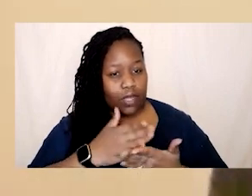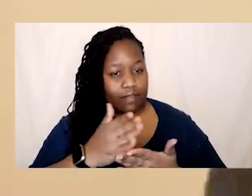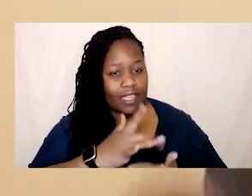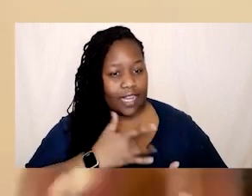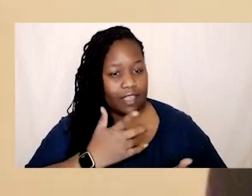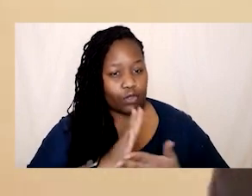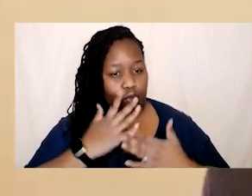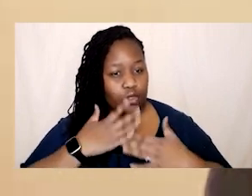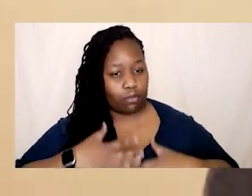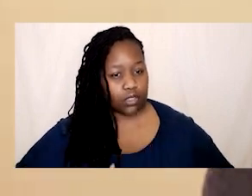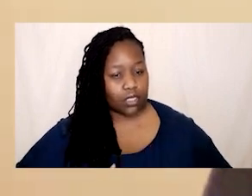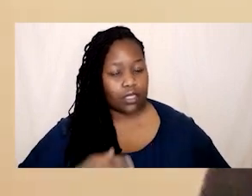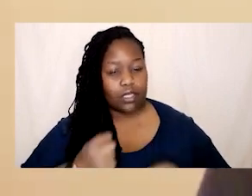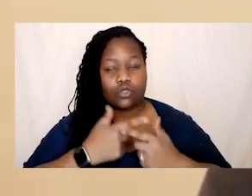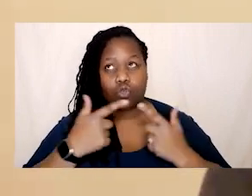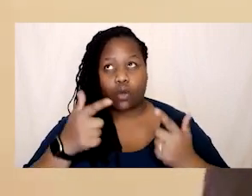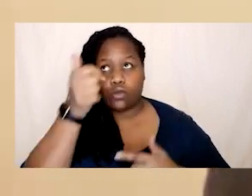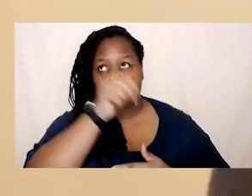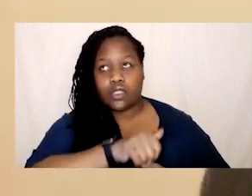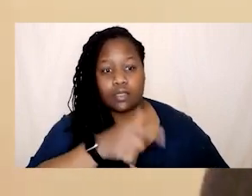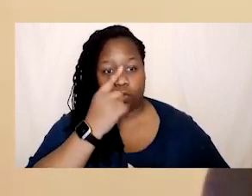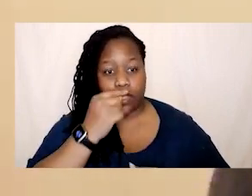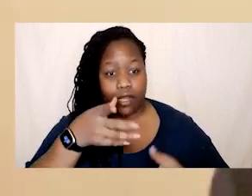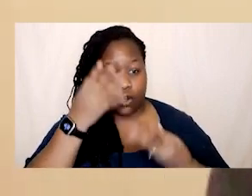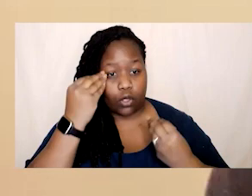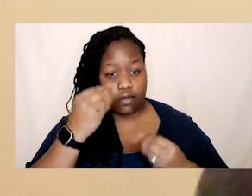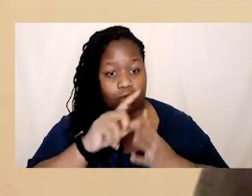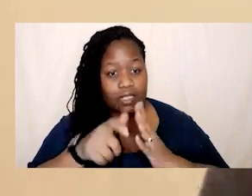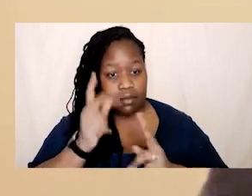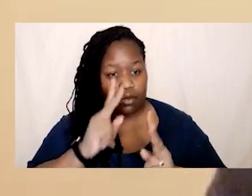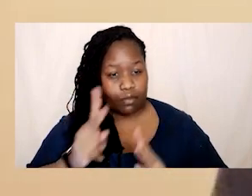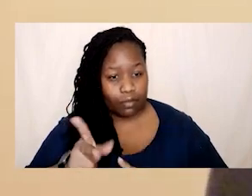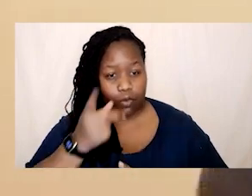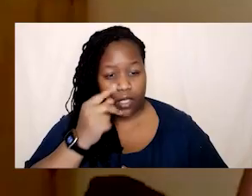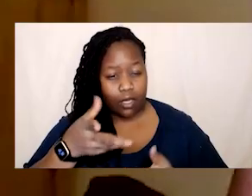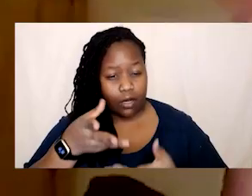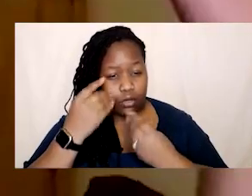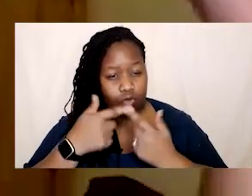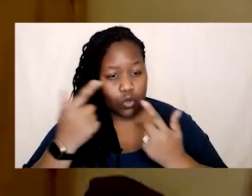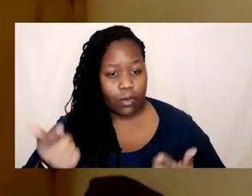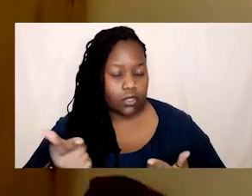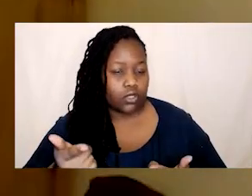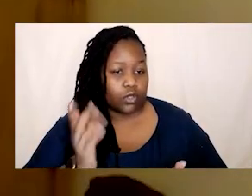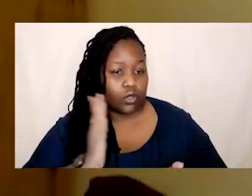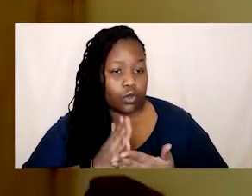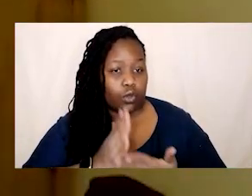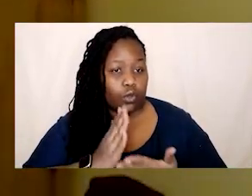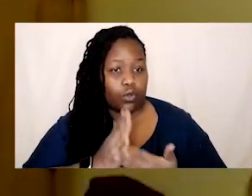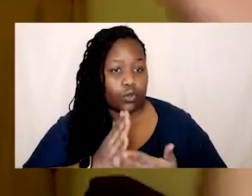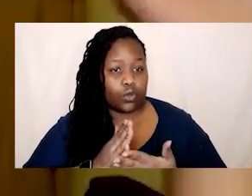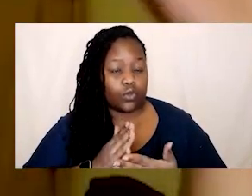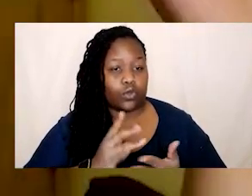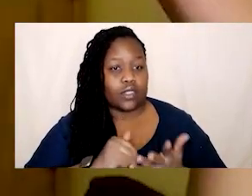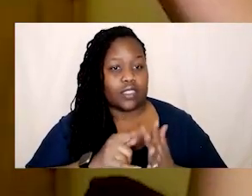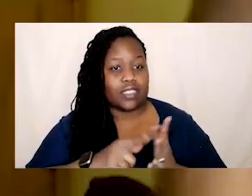much wisdom we can learn from our disabled friends 100 100 and i mean suleiman has been dropping